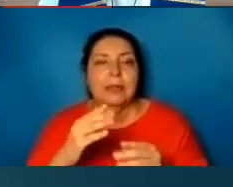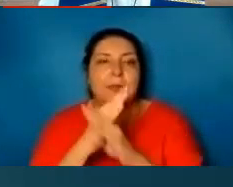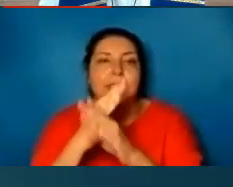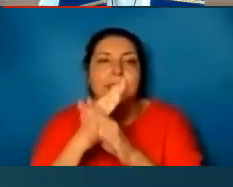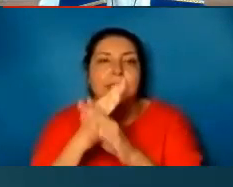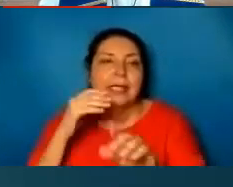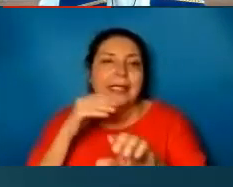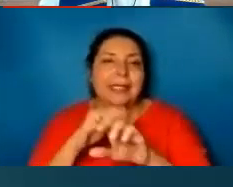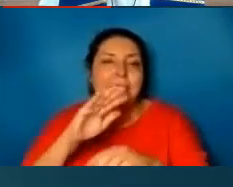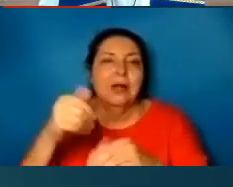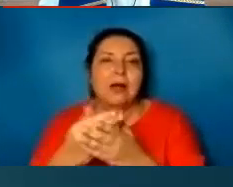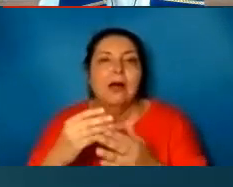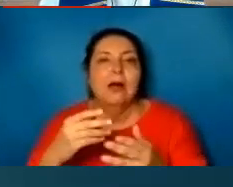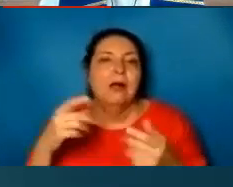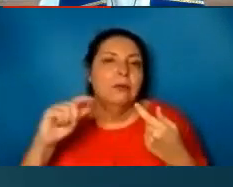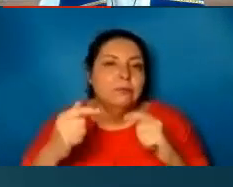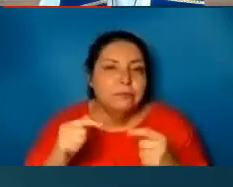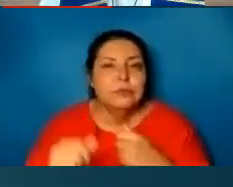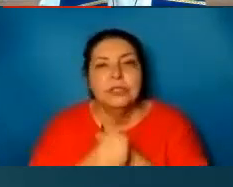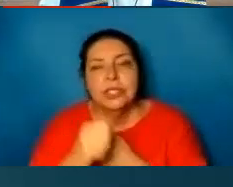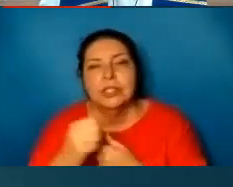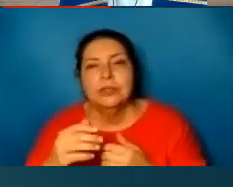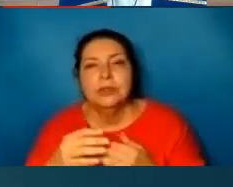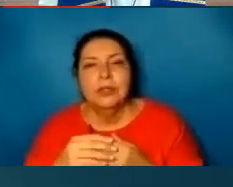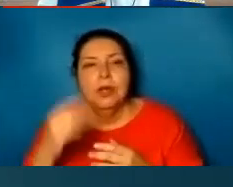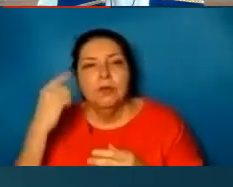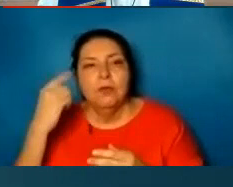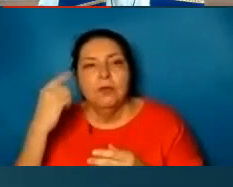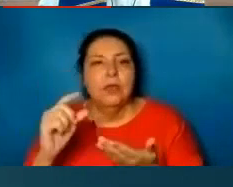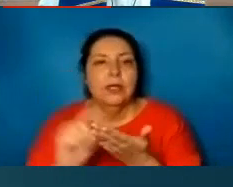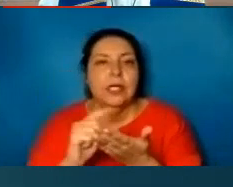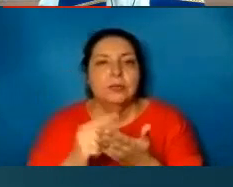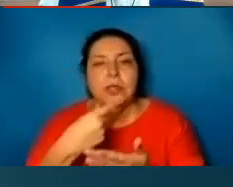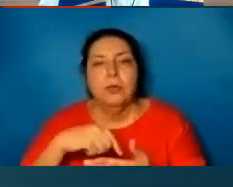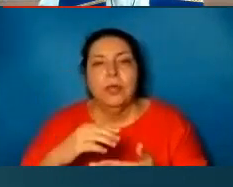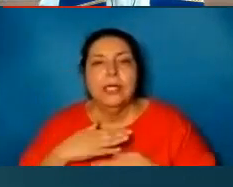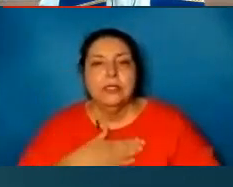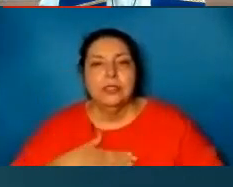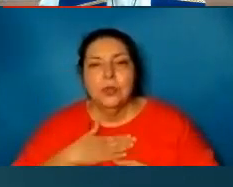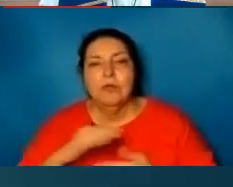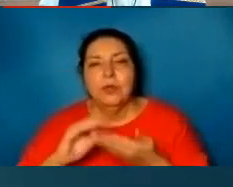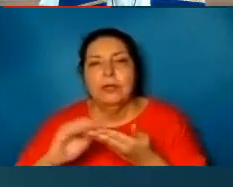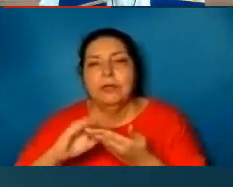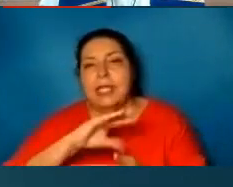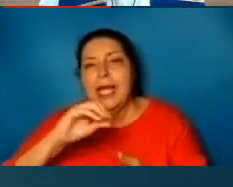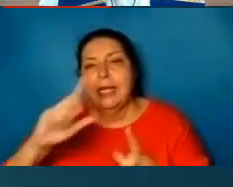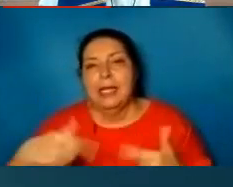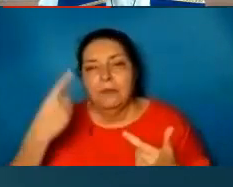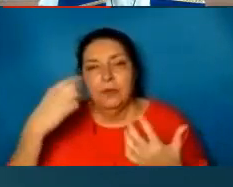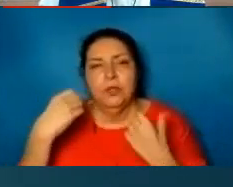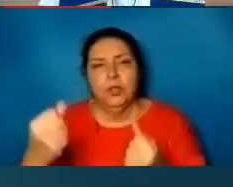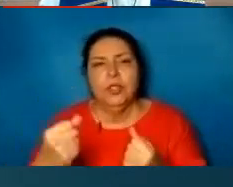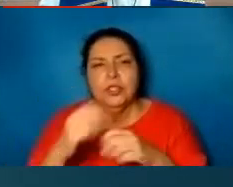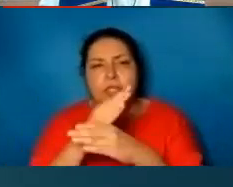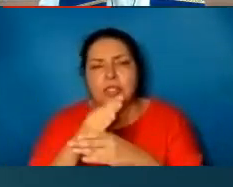all that is good and pleasing to the Lord. For the gospel by which we enjoy forgiveness in life, and for courage to share this